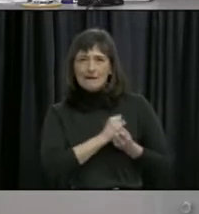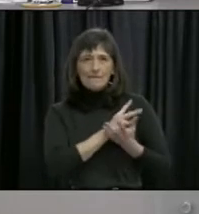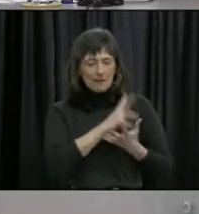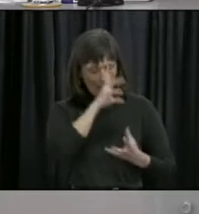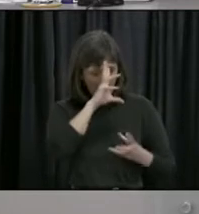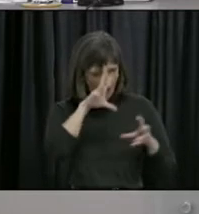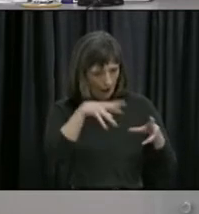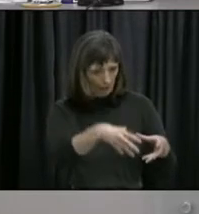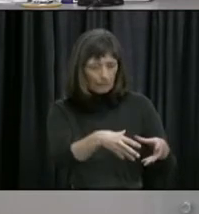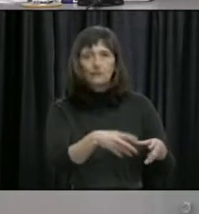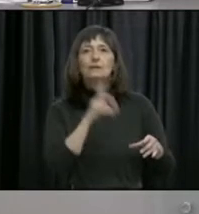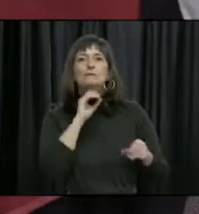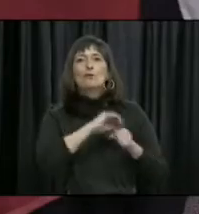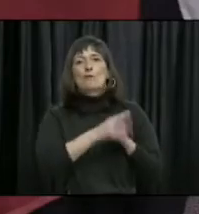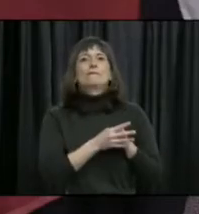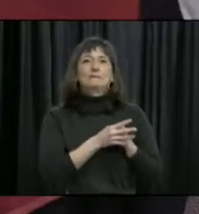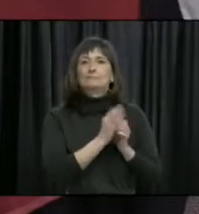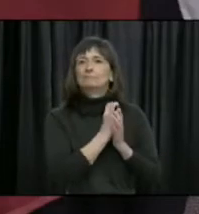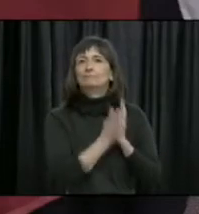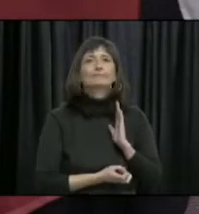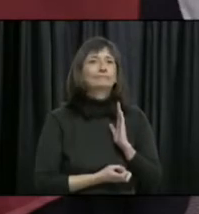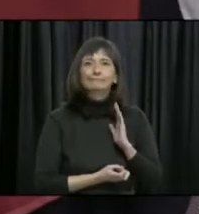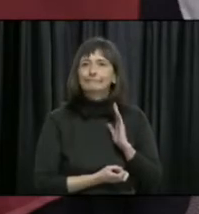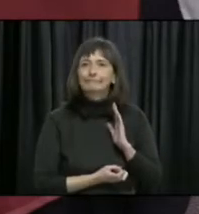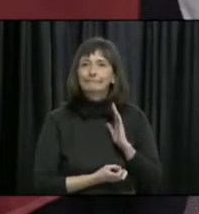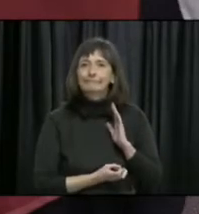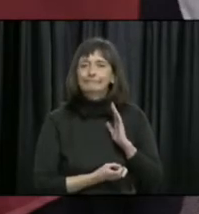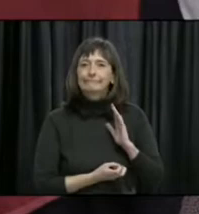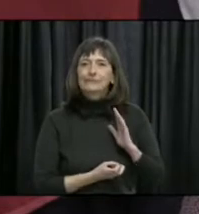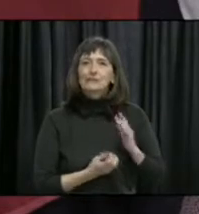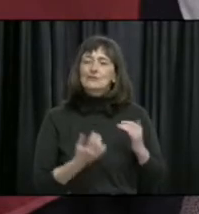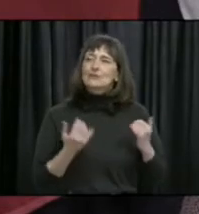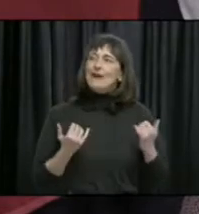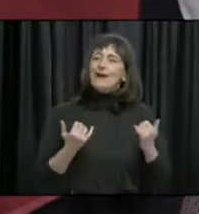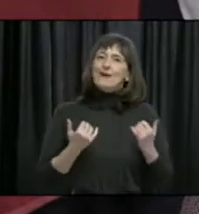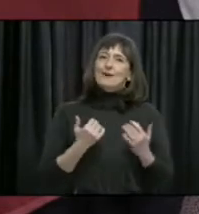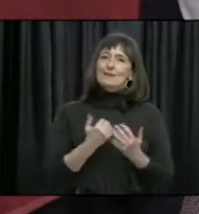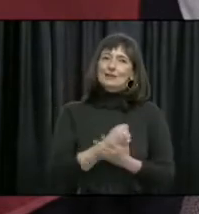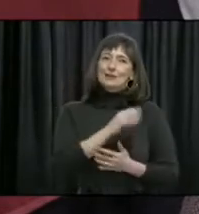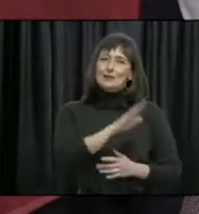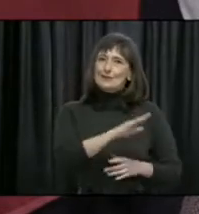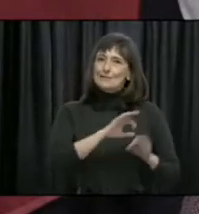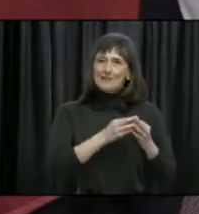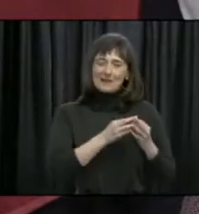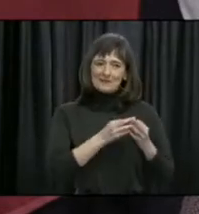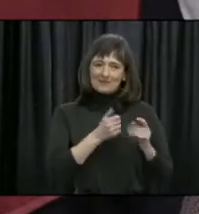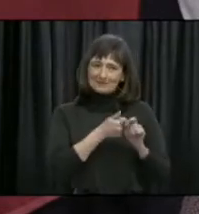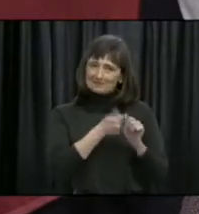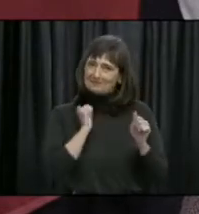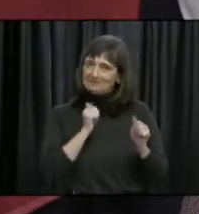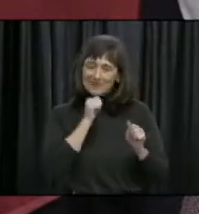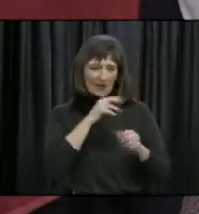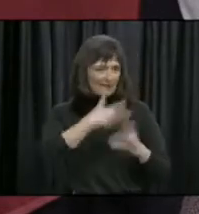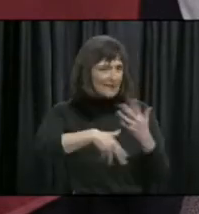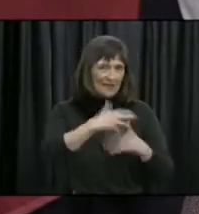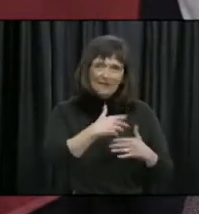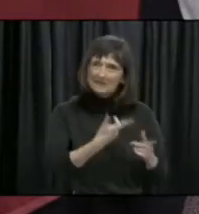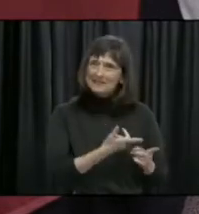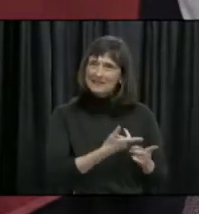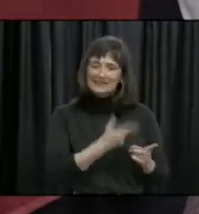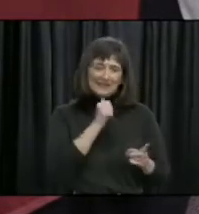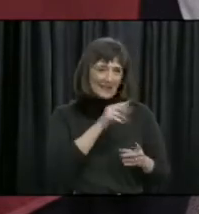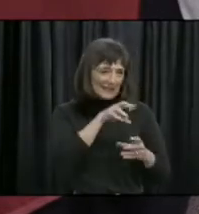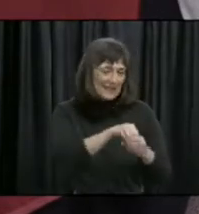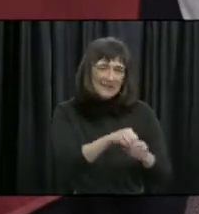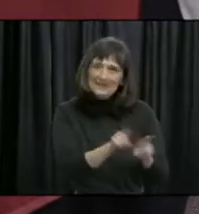COVID-19. So, it's in times like this that it takes her away from her family. So, on behalf of all